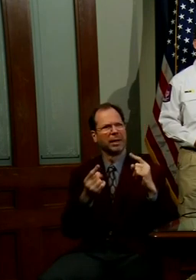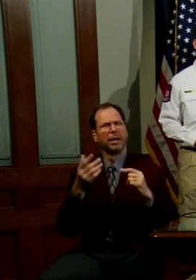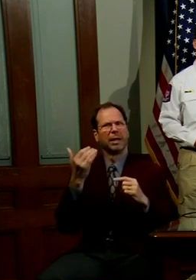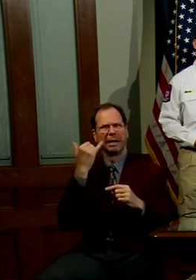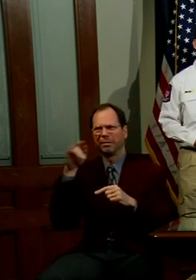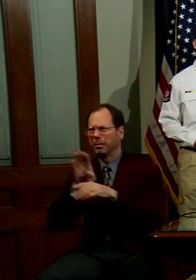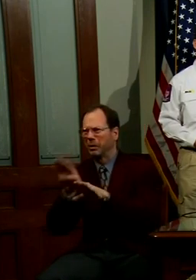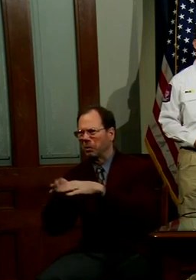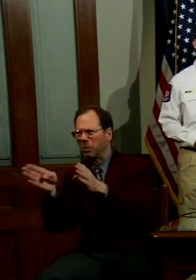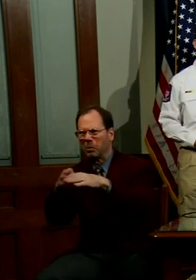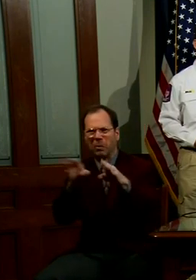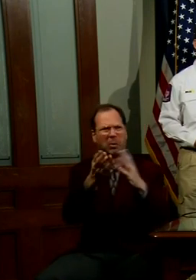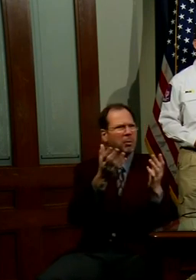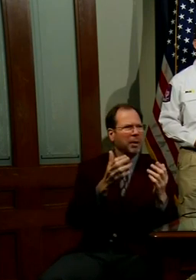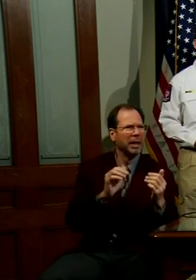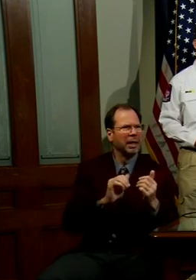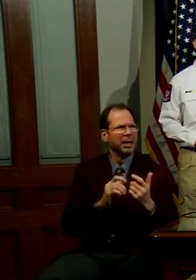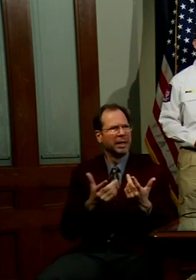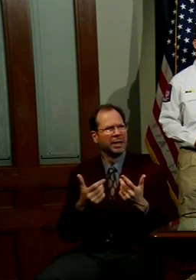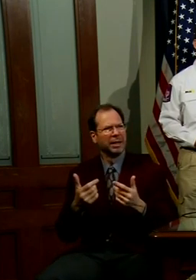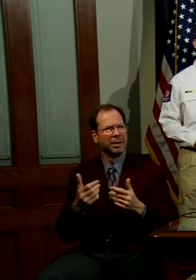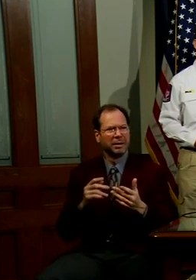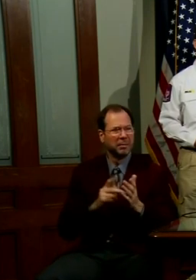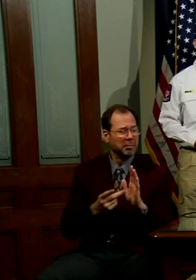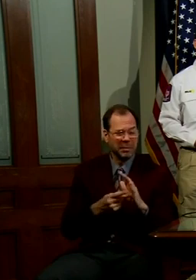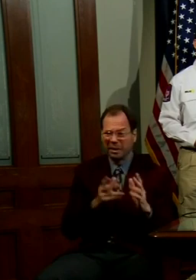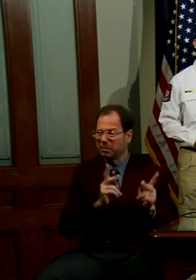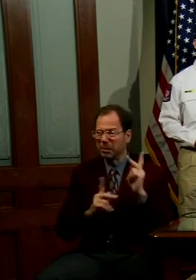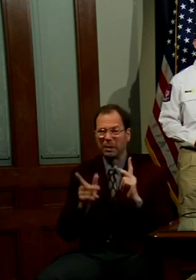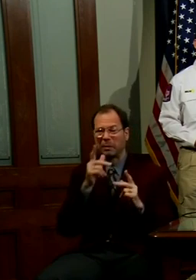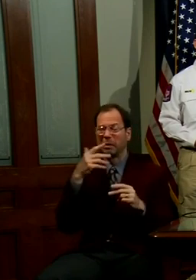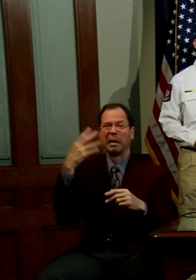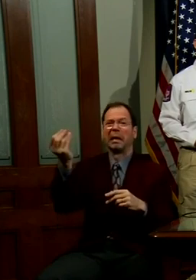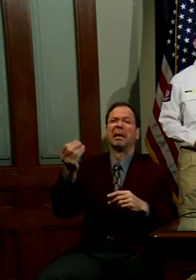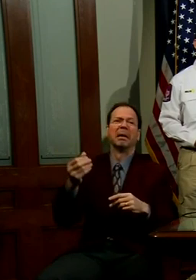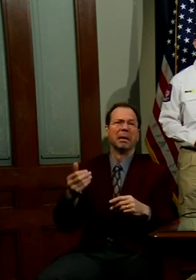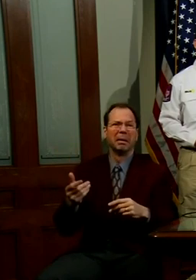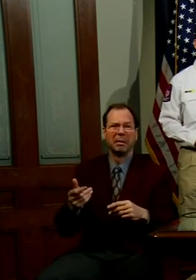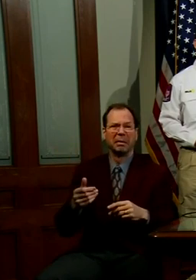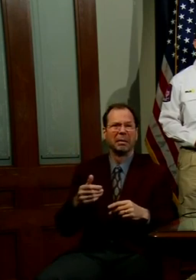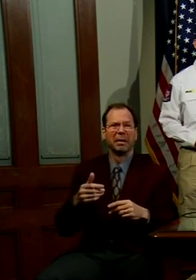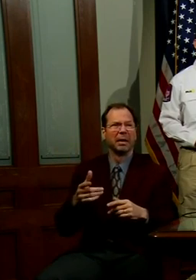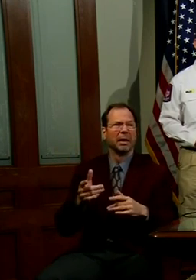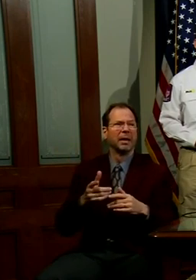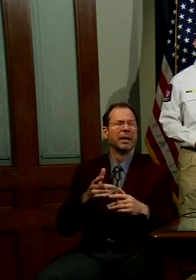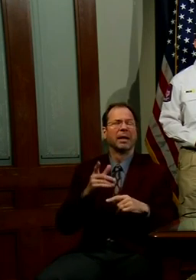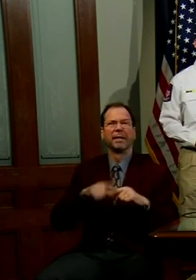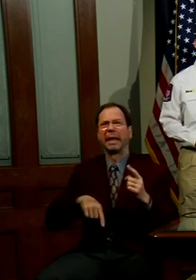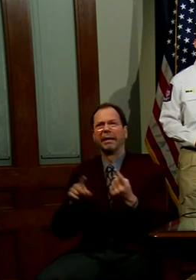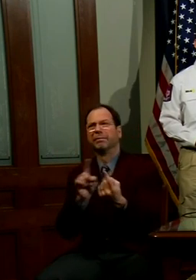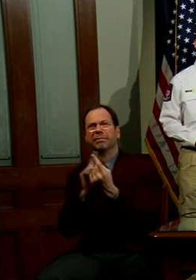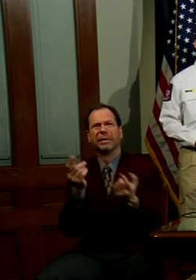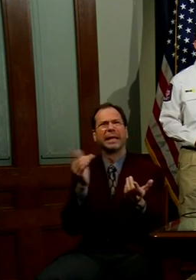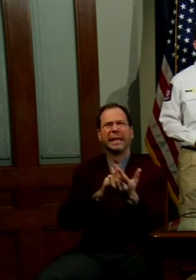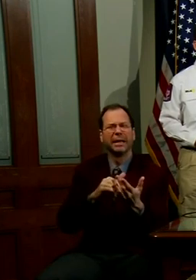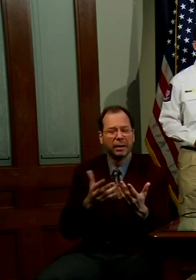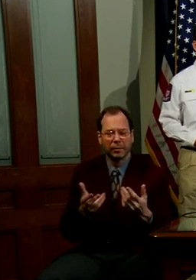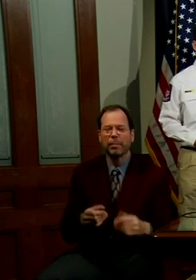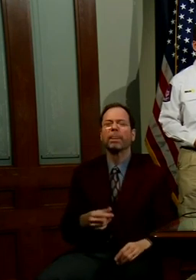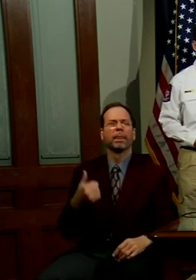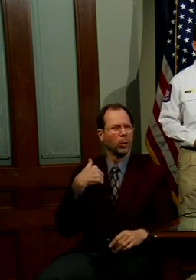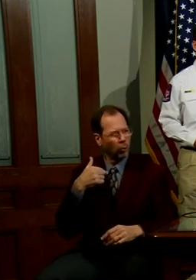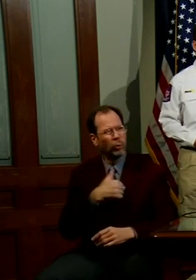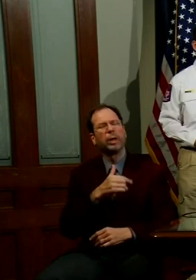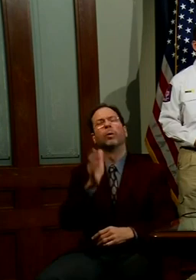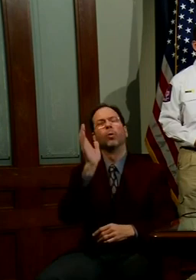back up and the concerns there that people may just start going out and not social distancing themselves from others. So we will be going over